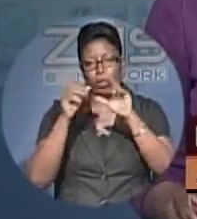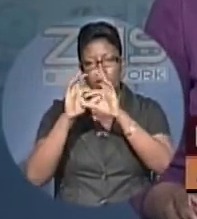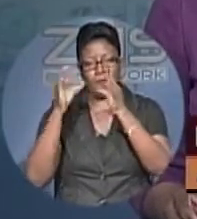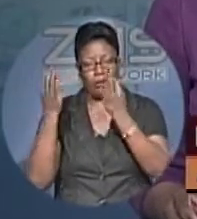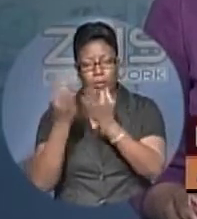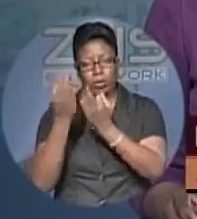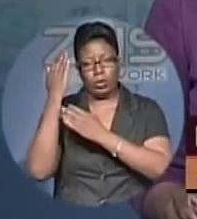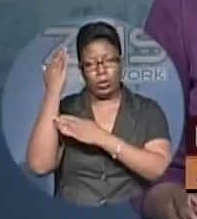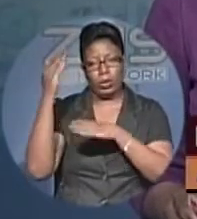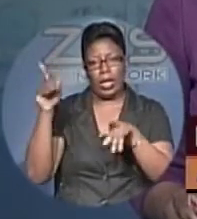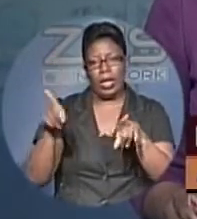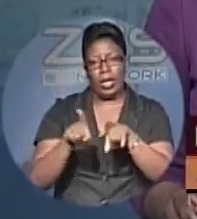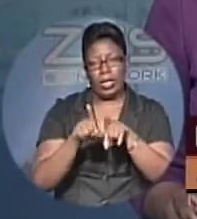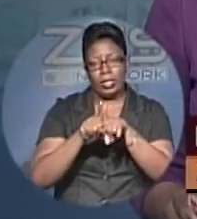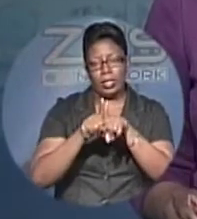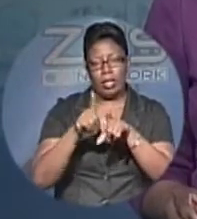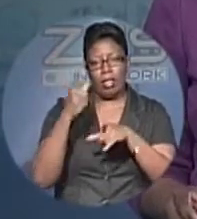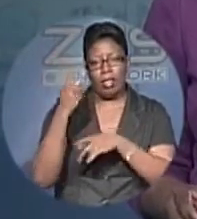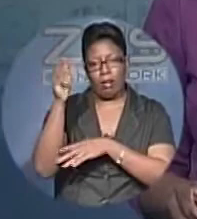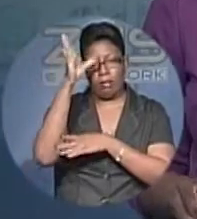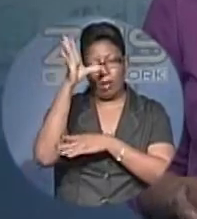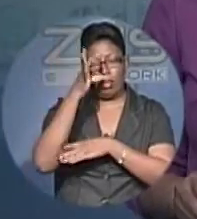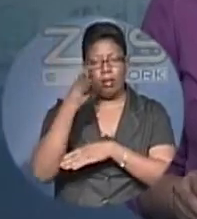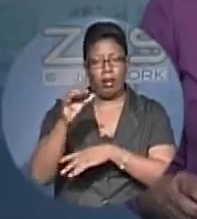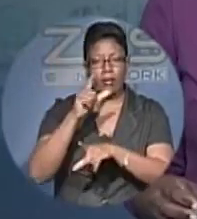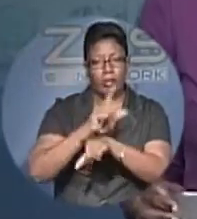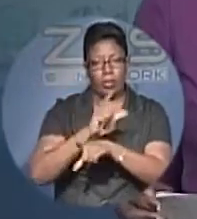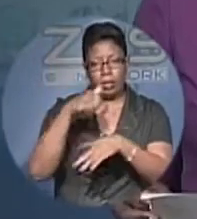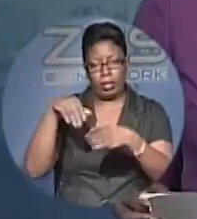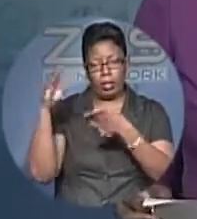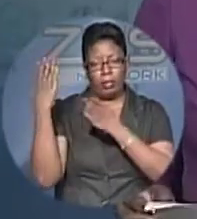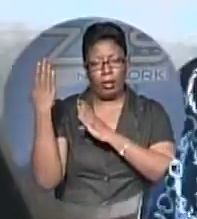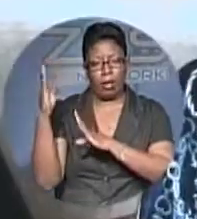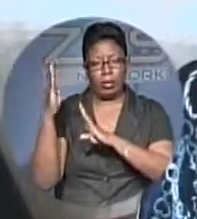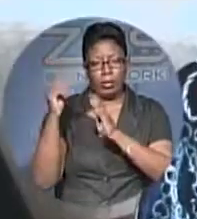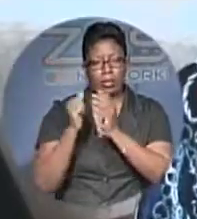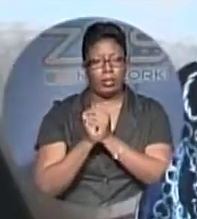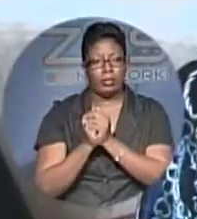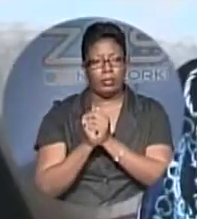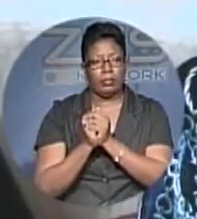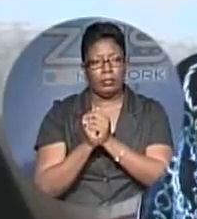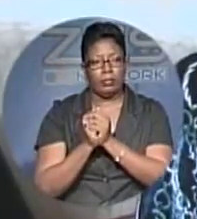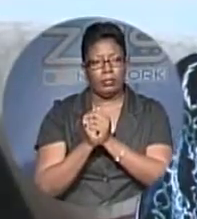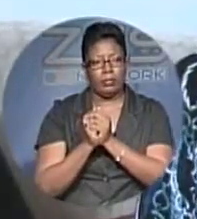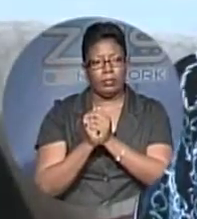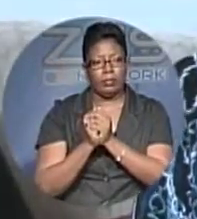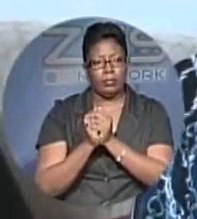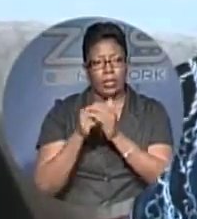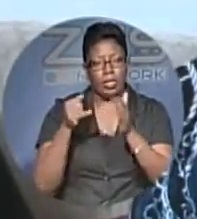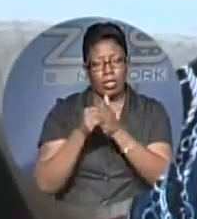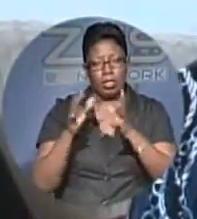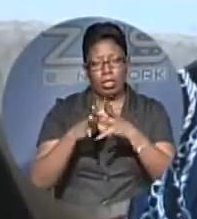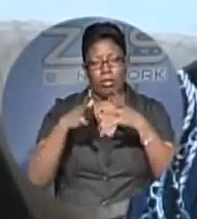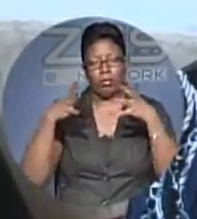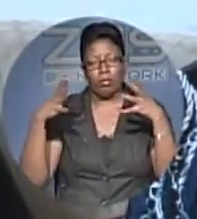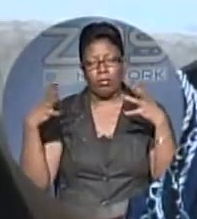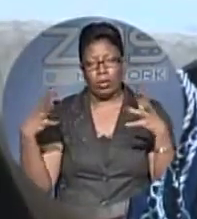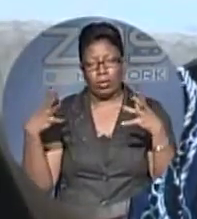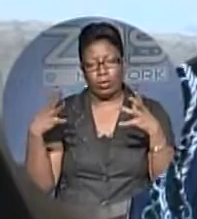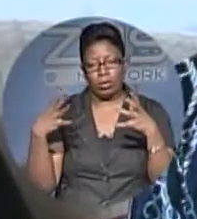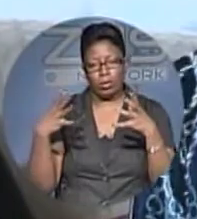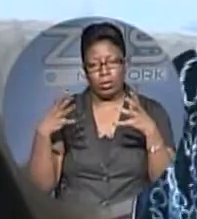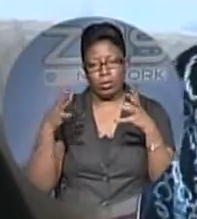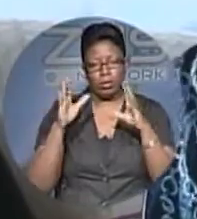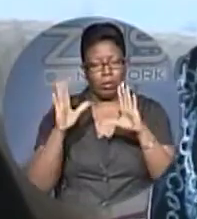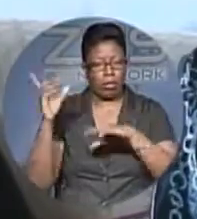came to be known as the father of labor in the Bahamas. It has turned out to be the most polarizing day.